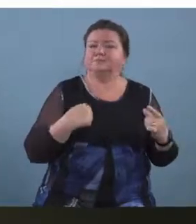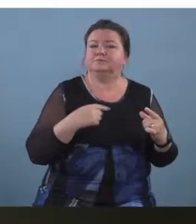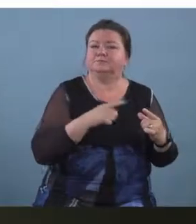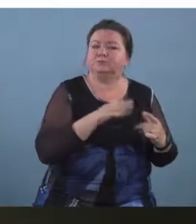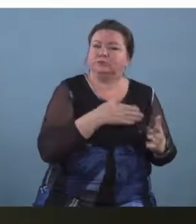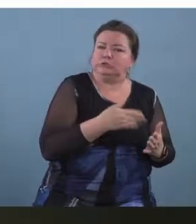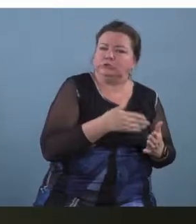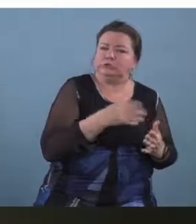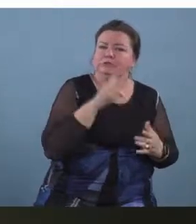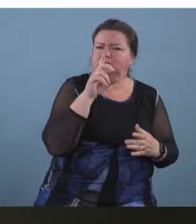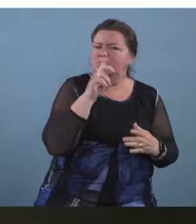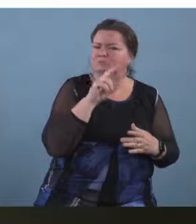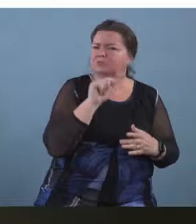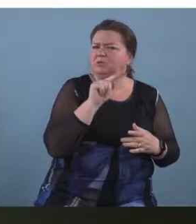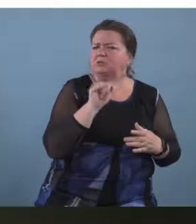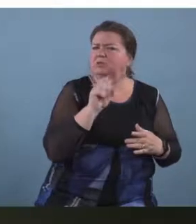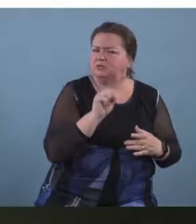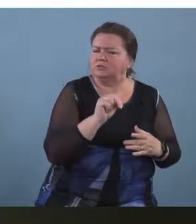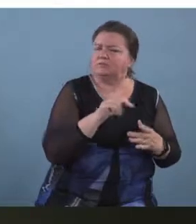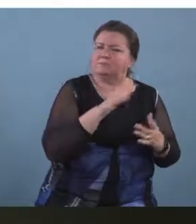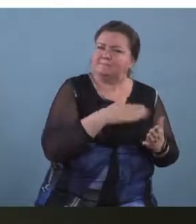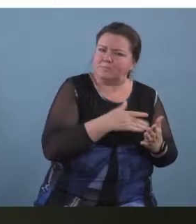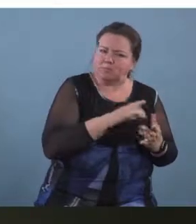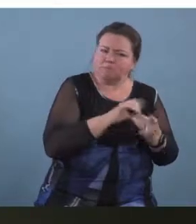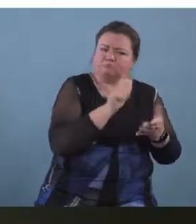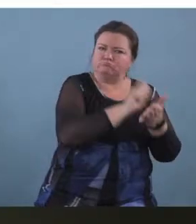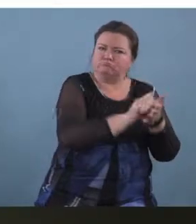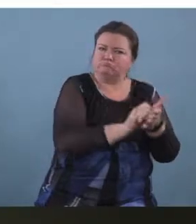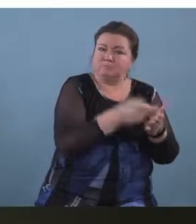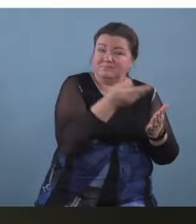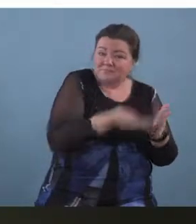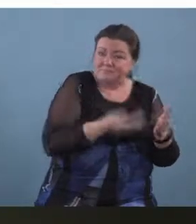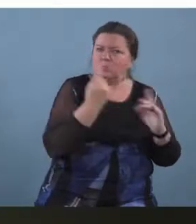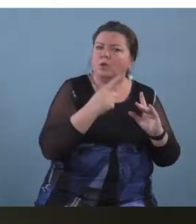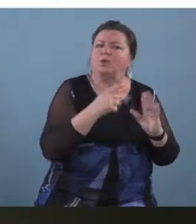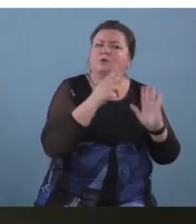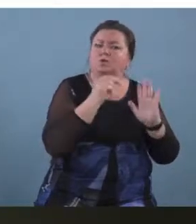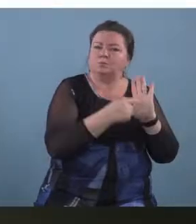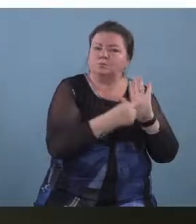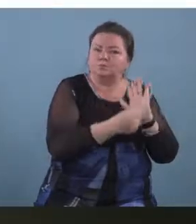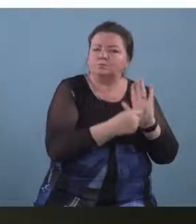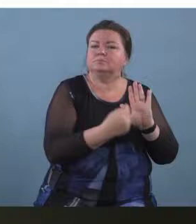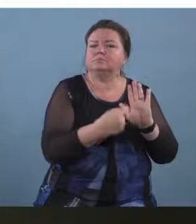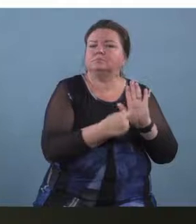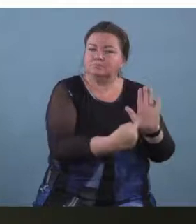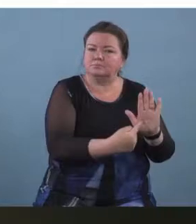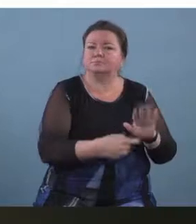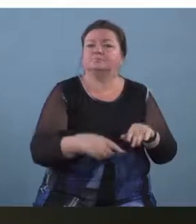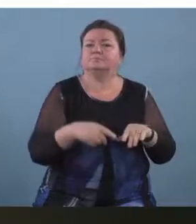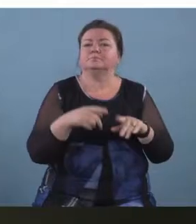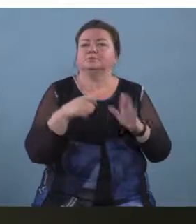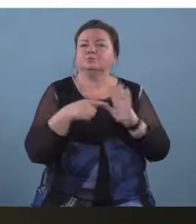notation and that so these notes really are um on display behind the above